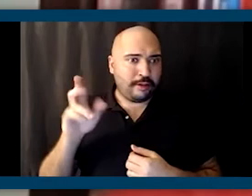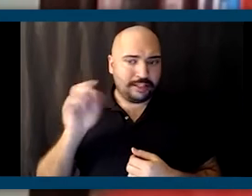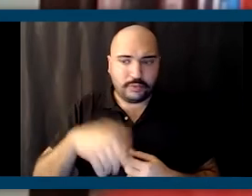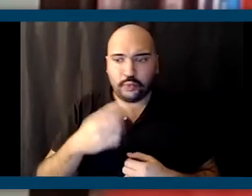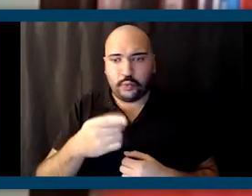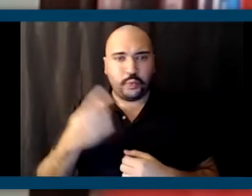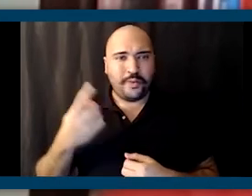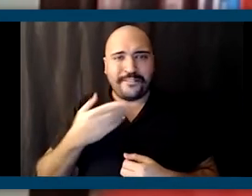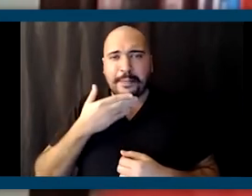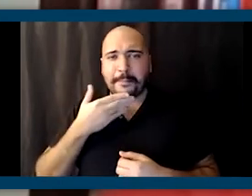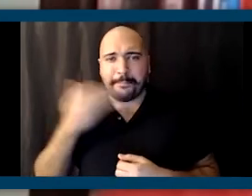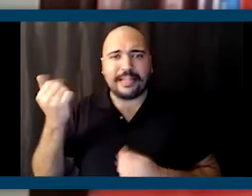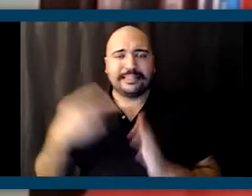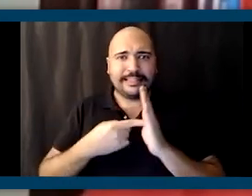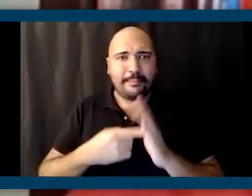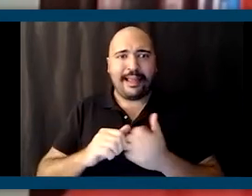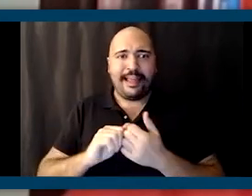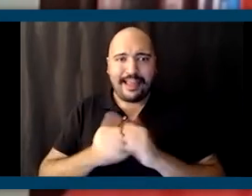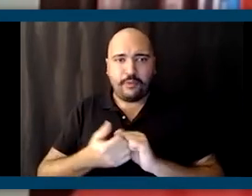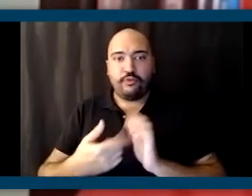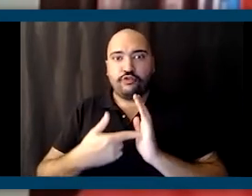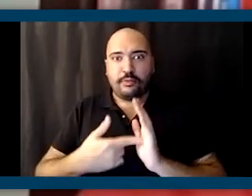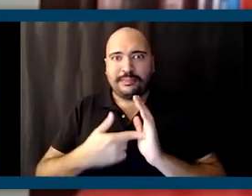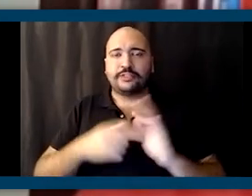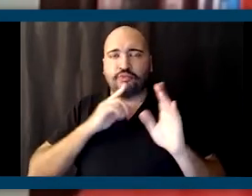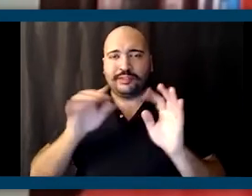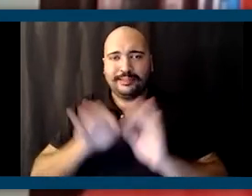best examples of how representation matters.